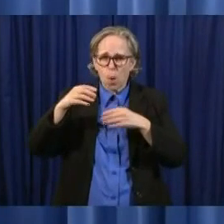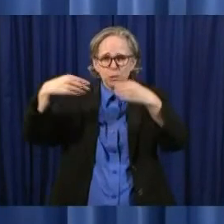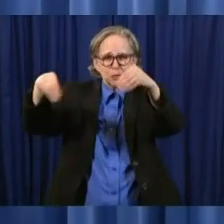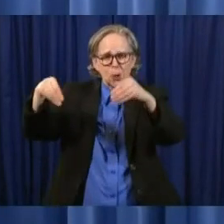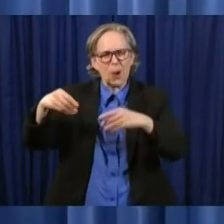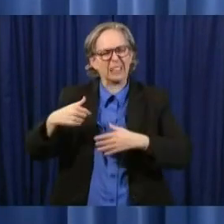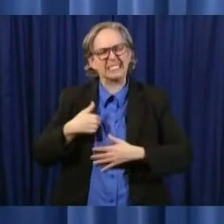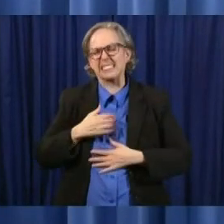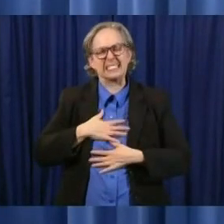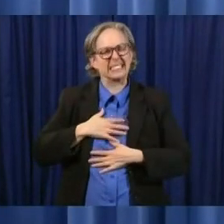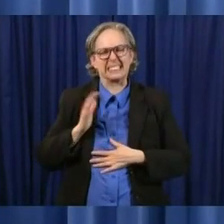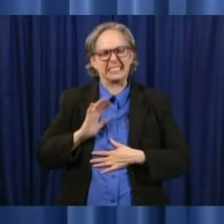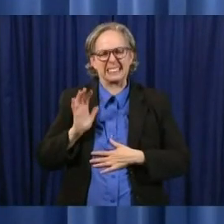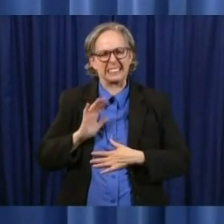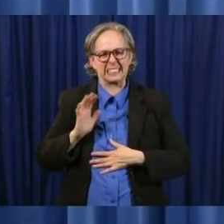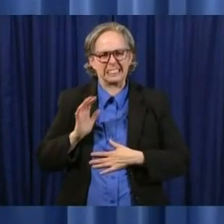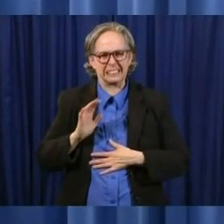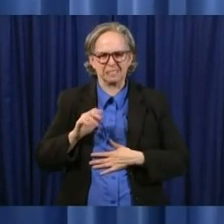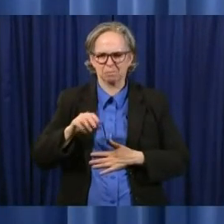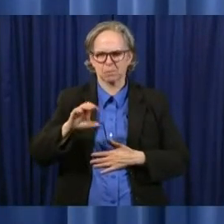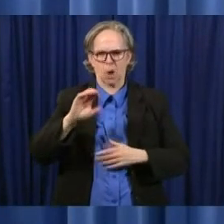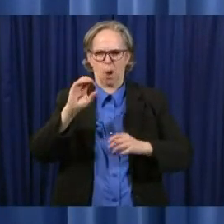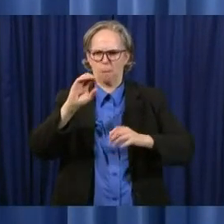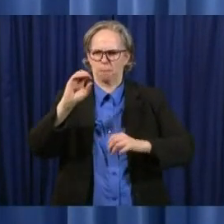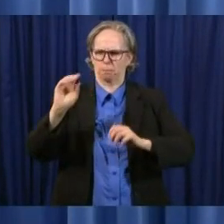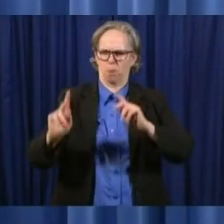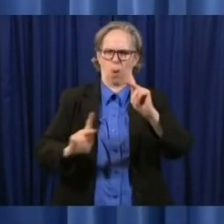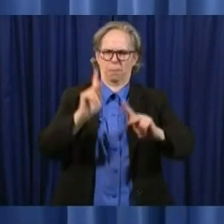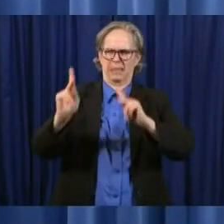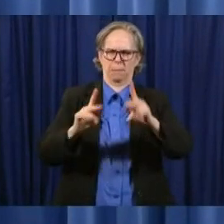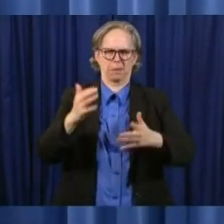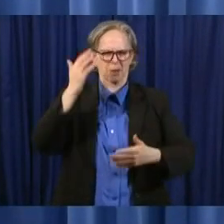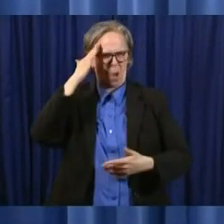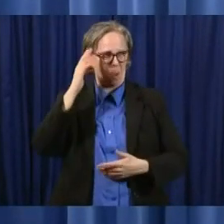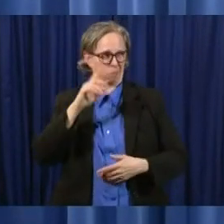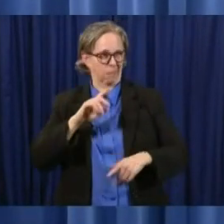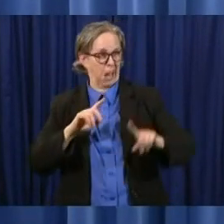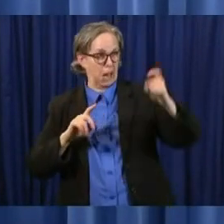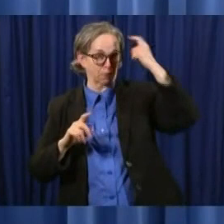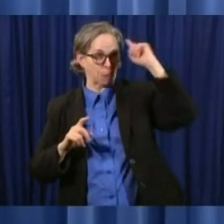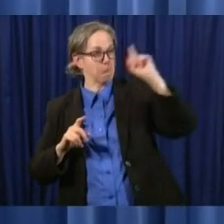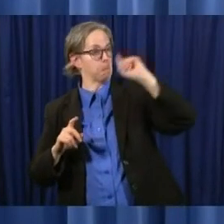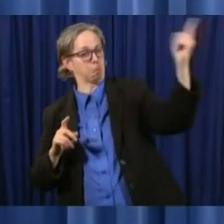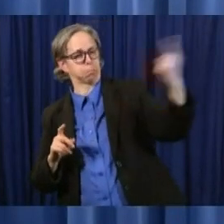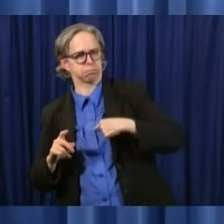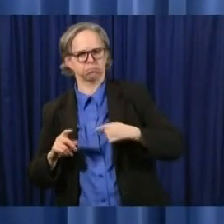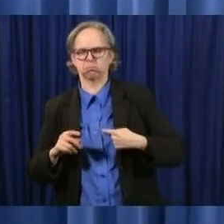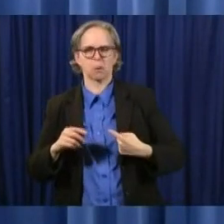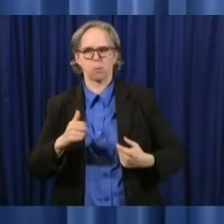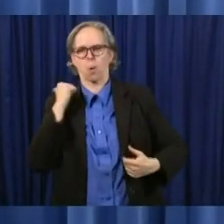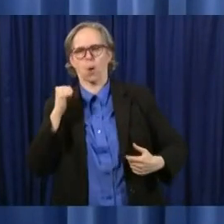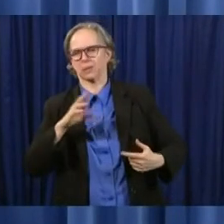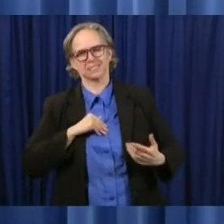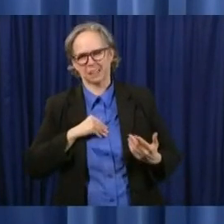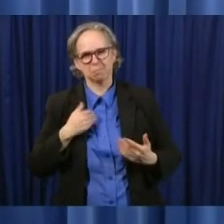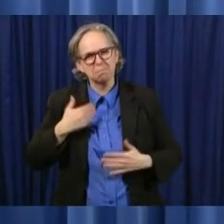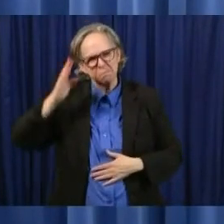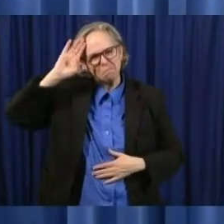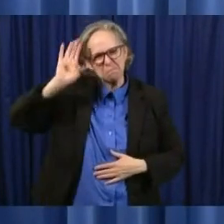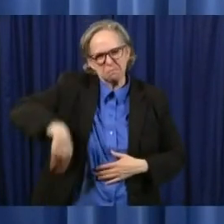weren't ready uh for the government to tell them to do it but what i hope is that their own their own